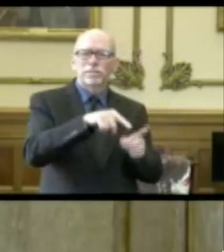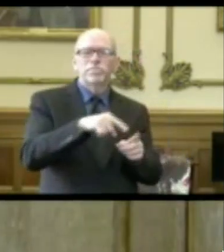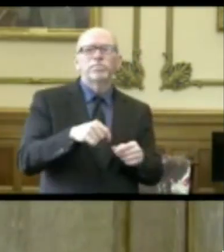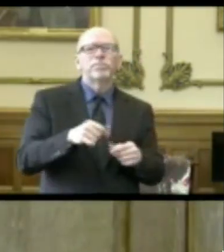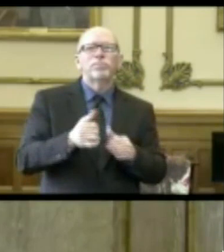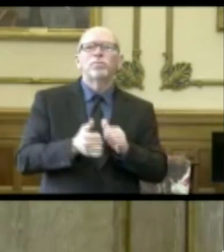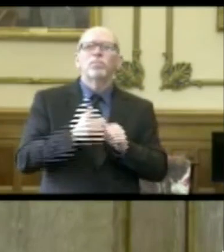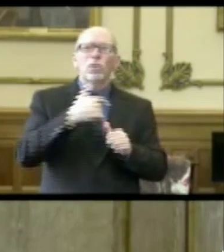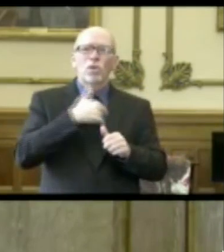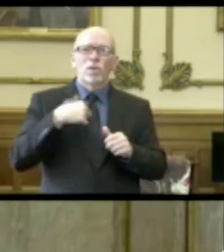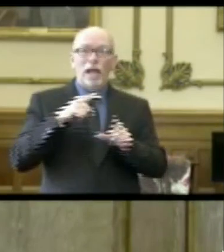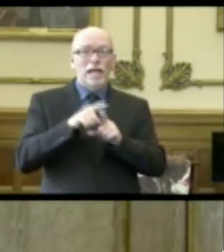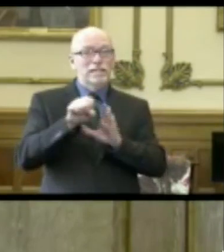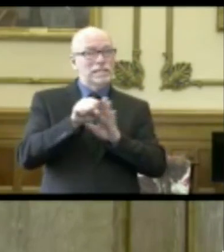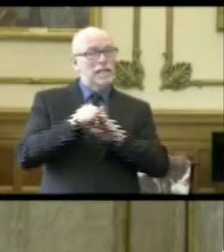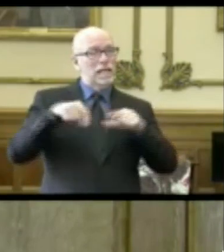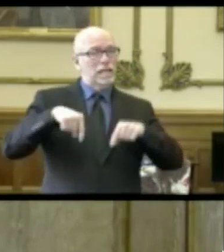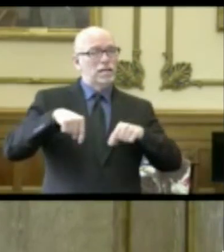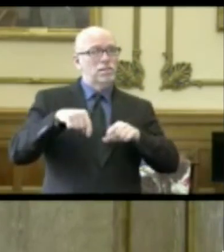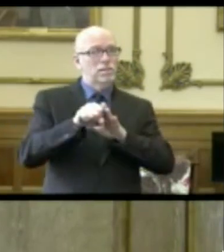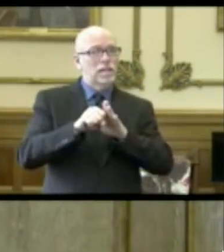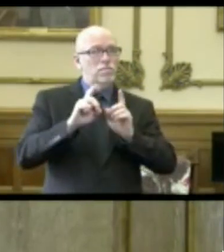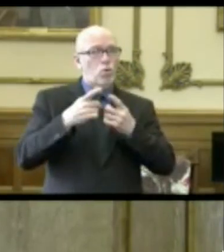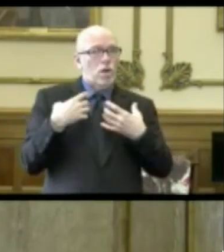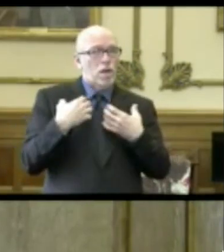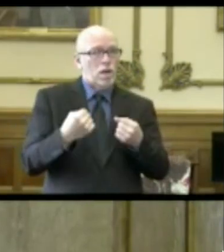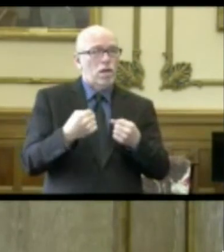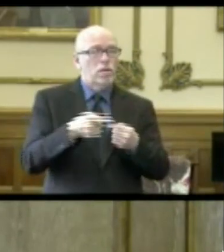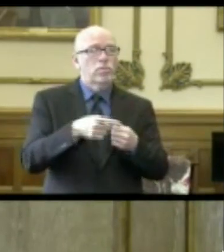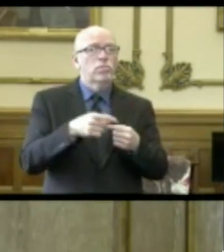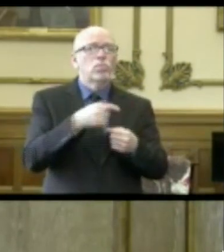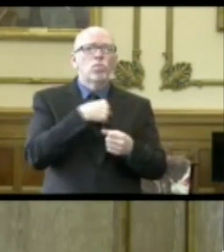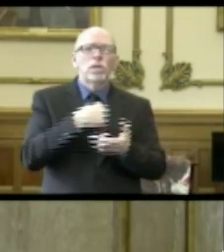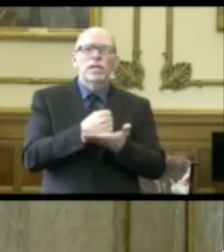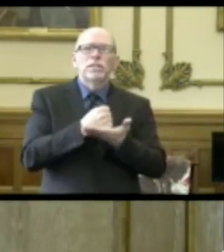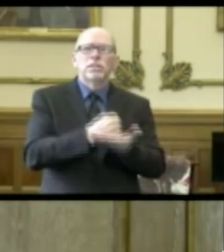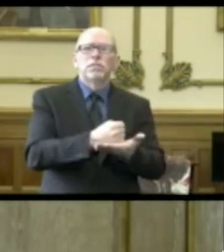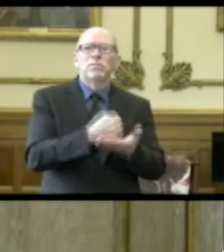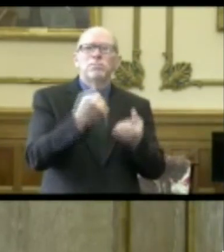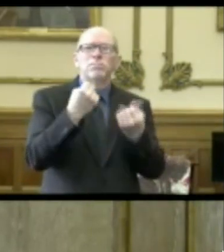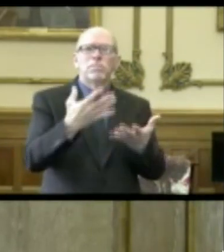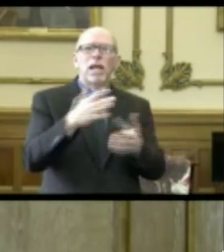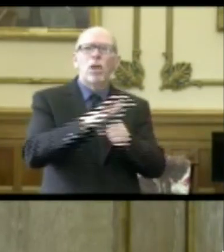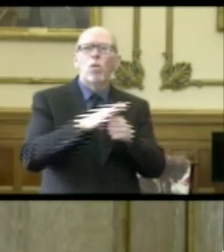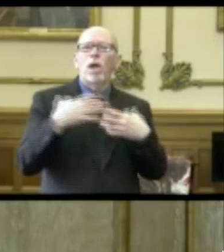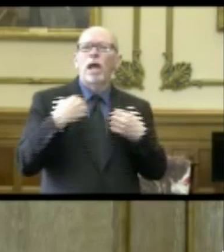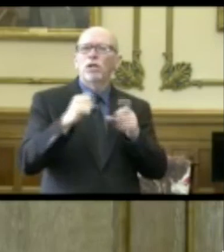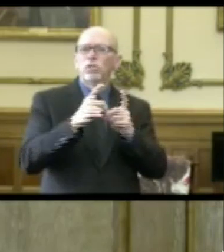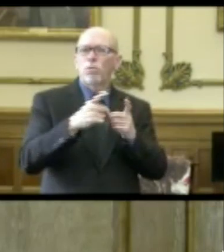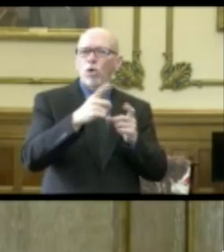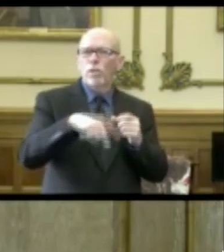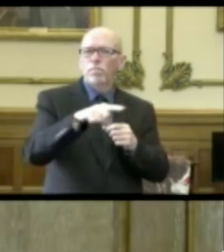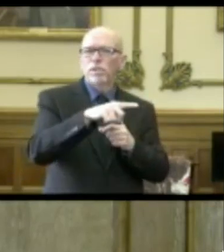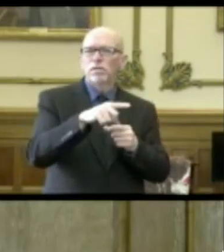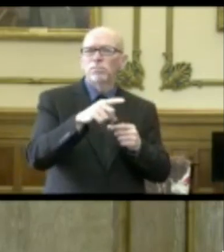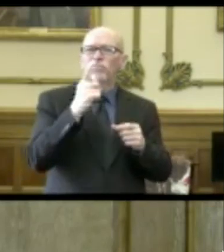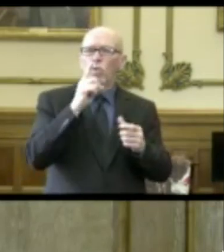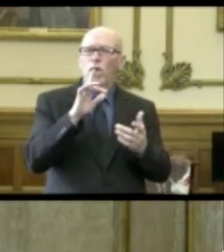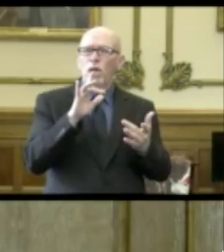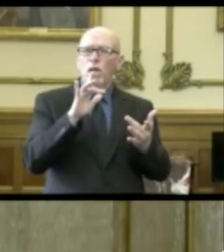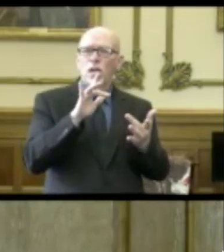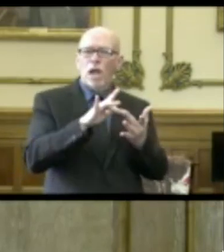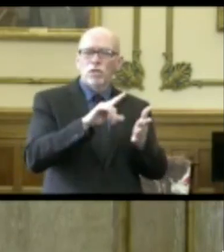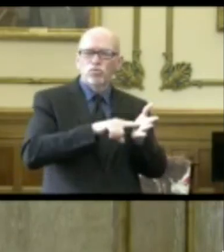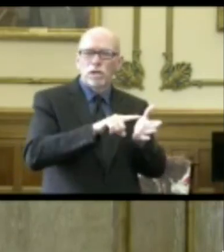the, we have as a state at the State Department of Health assisted many of our local health departments in contact tracing.